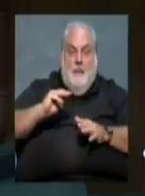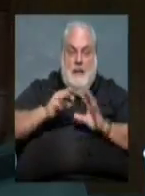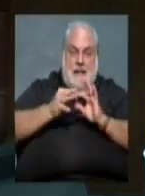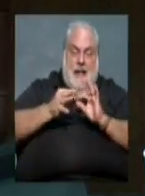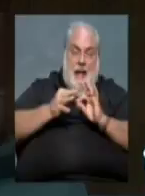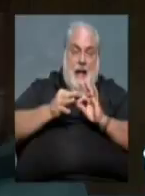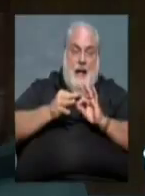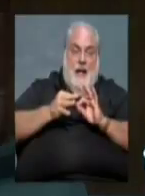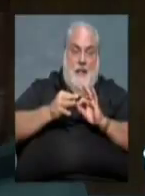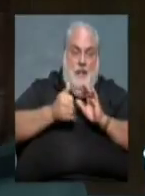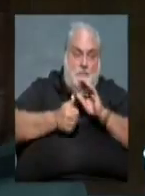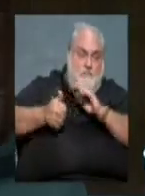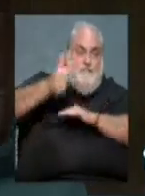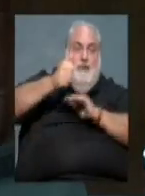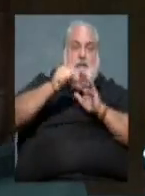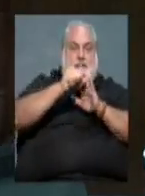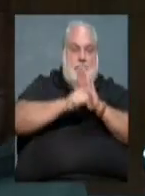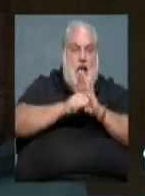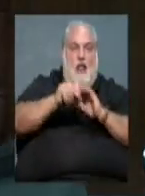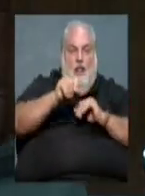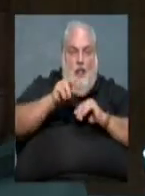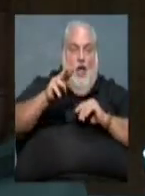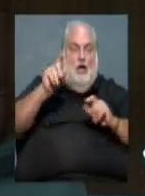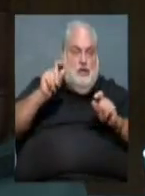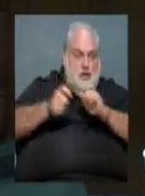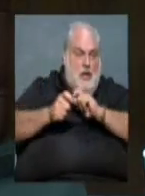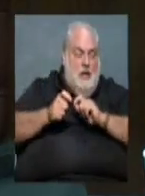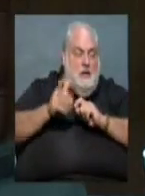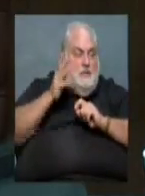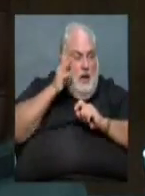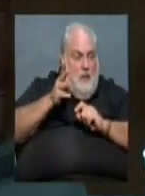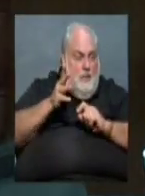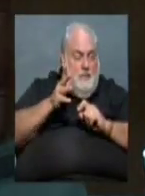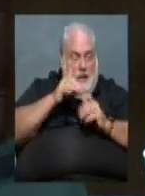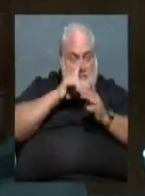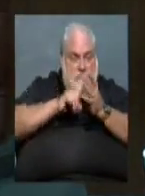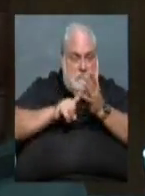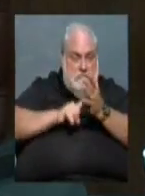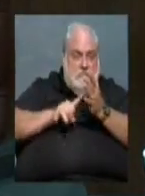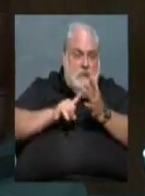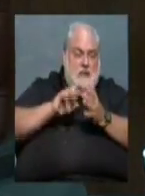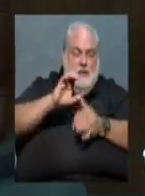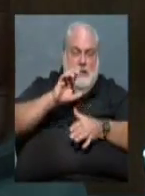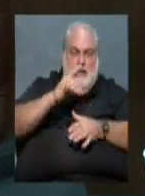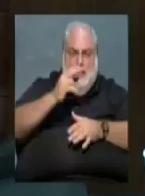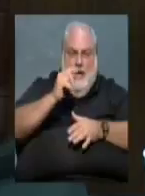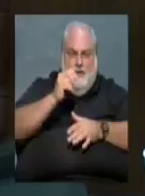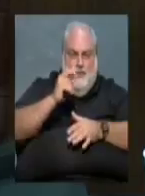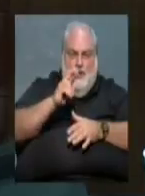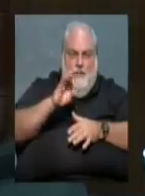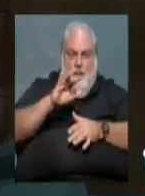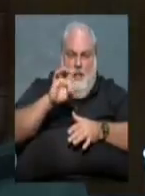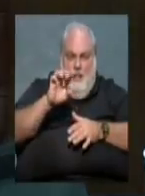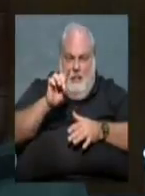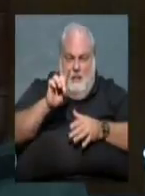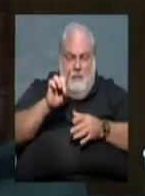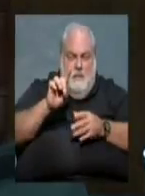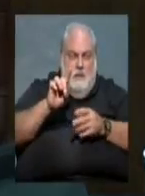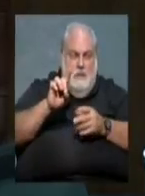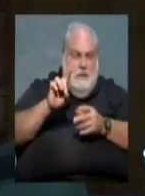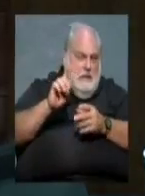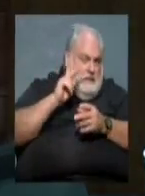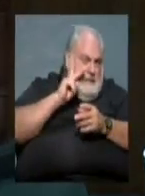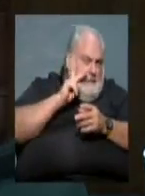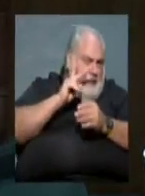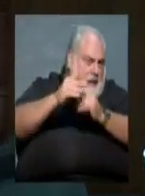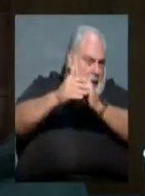law that needs to be changed also. So, I will be working, getting in touch with Chesterfield and Blake. They need to